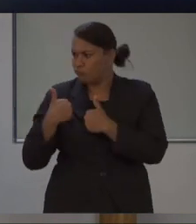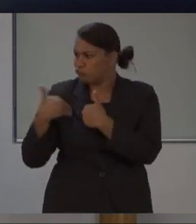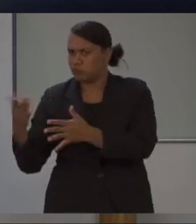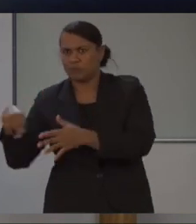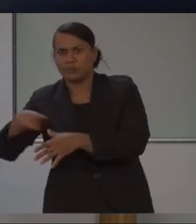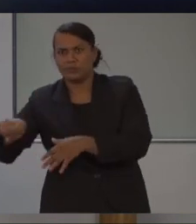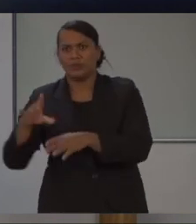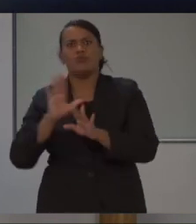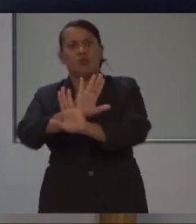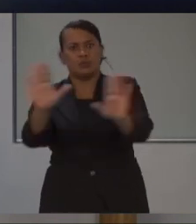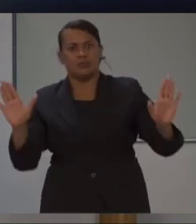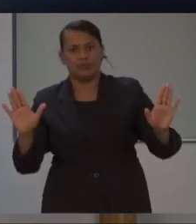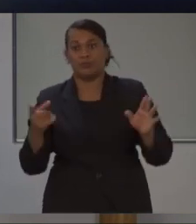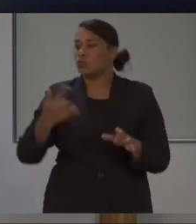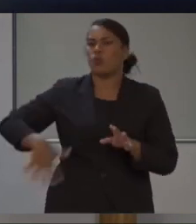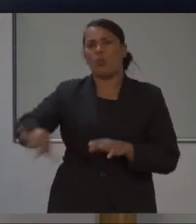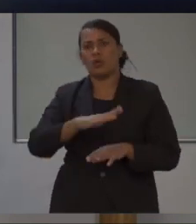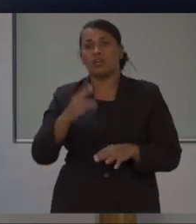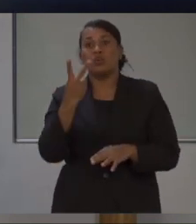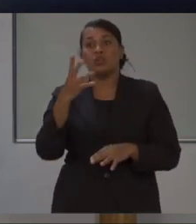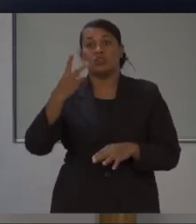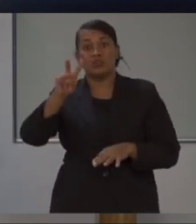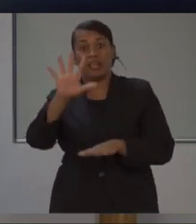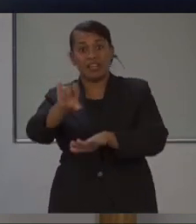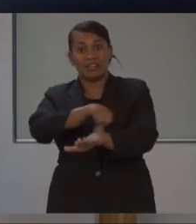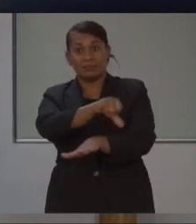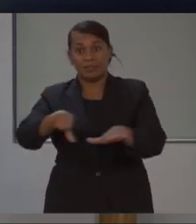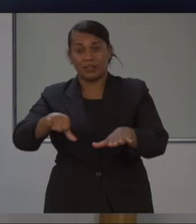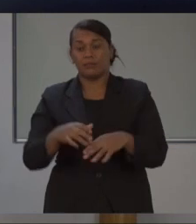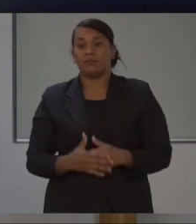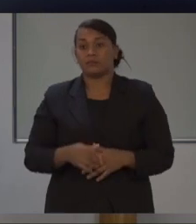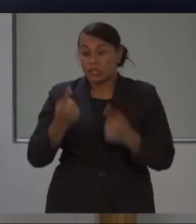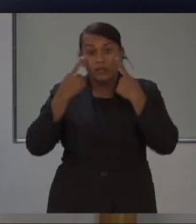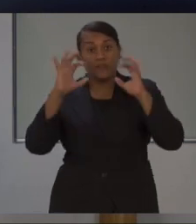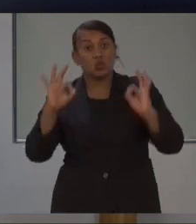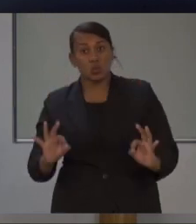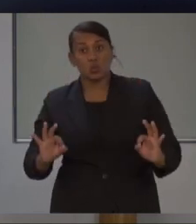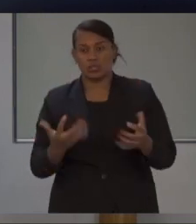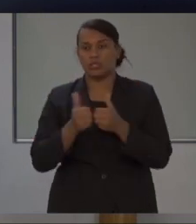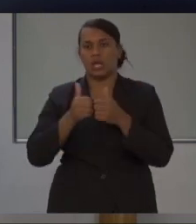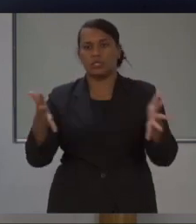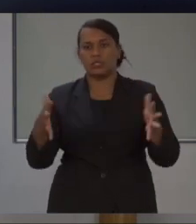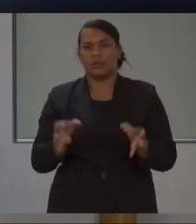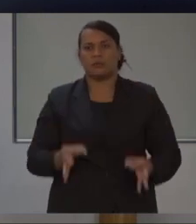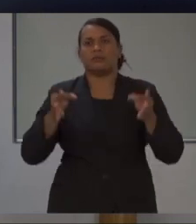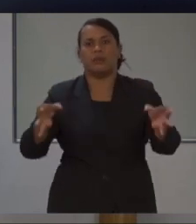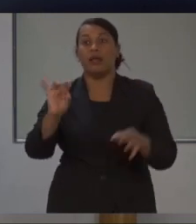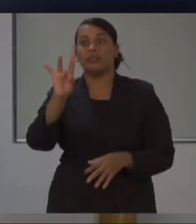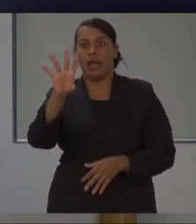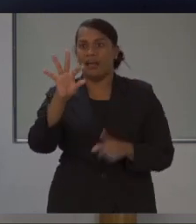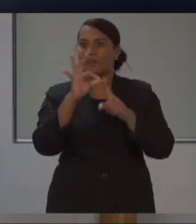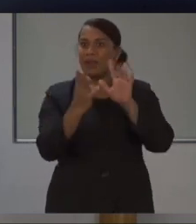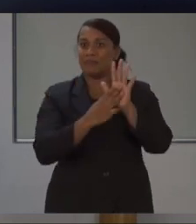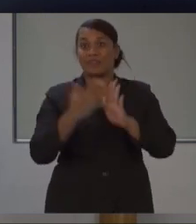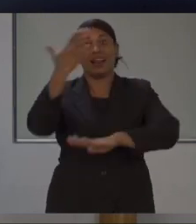tomorrow, 25th of April, the nationwide curfew will begin at 10 p.m. and go until 5